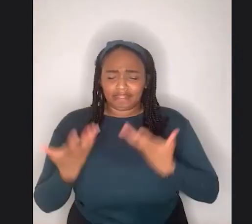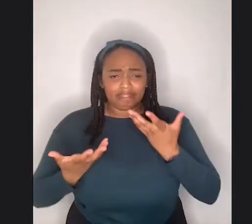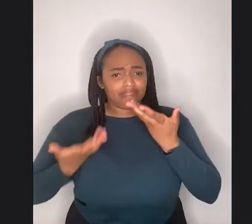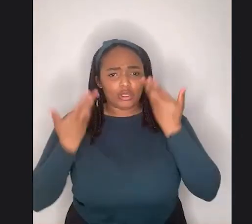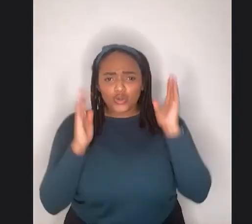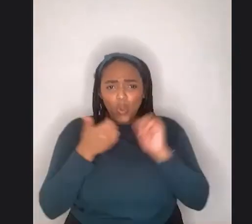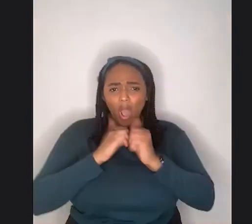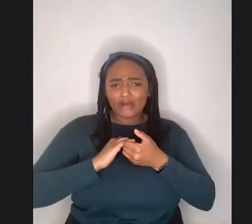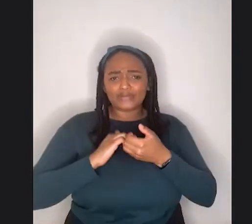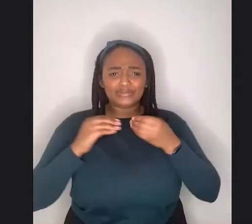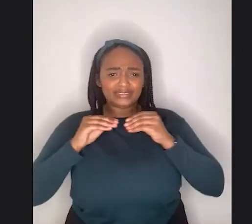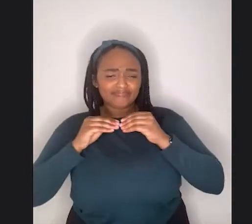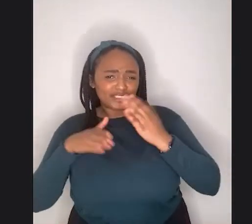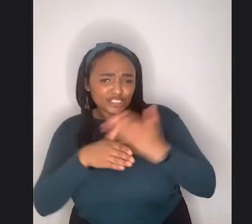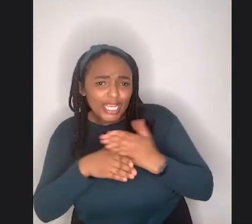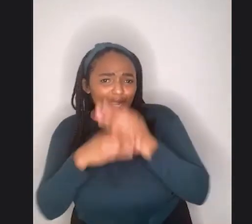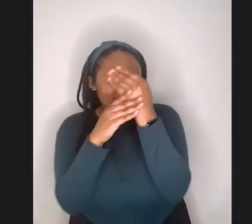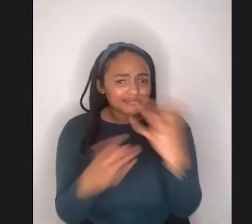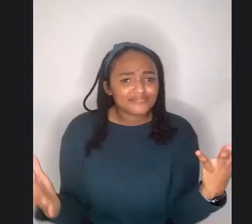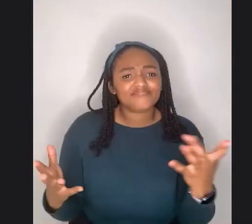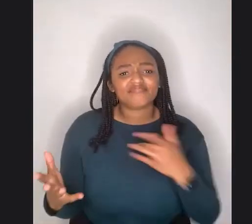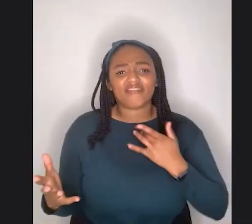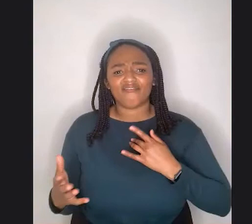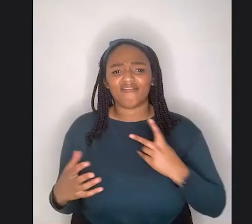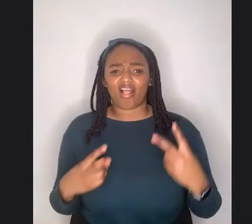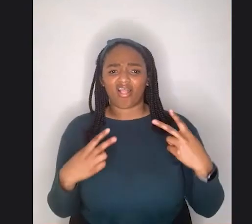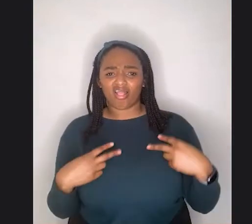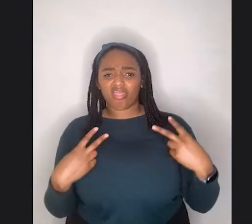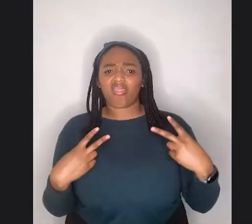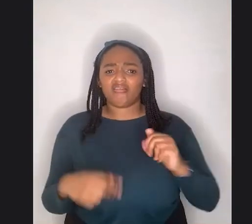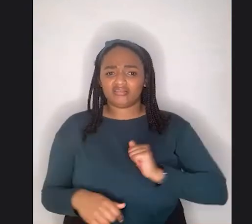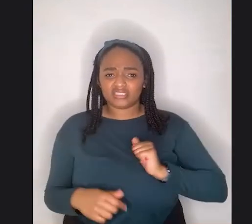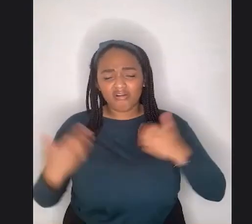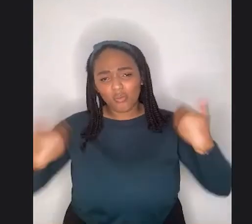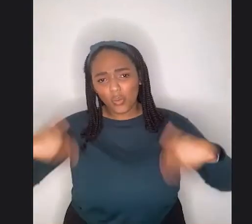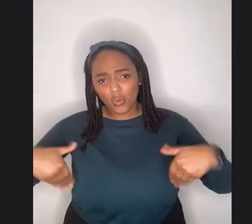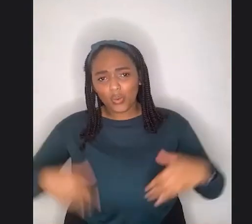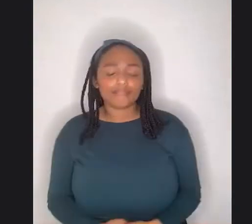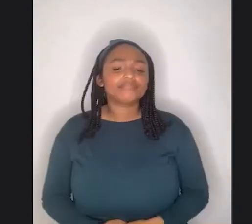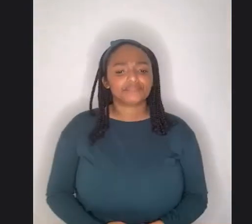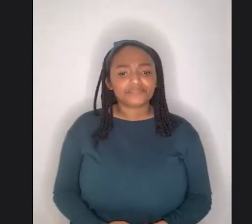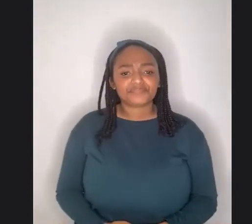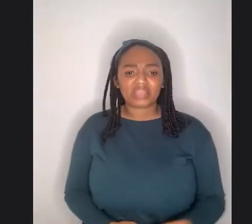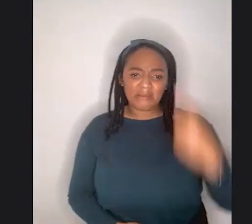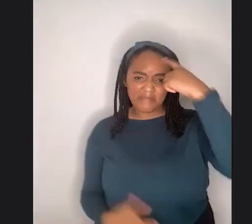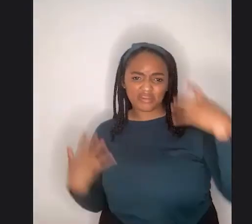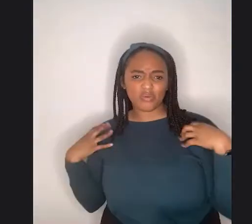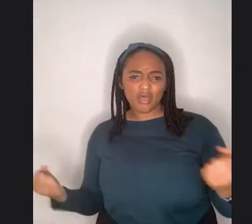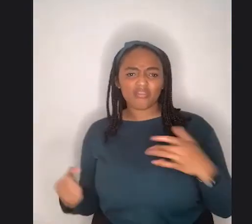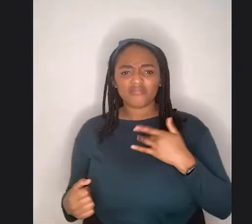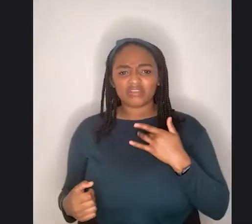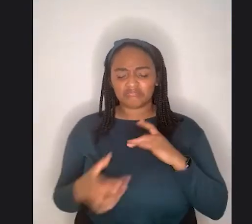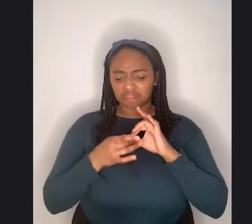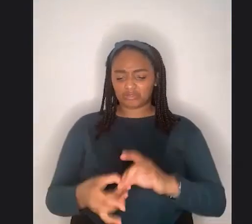looking down on yourself and, you know, looking at mental health as like this, uh, failing of some sort.